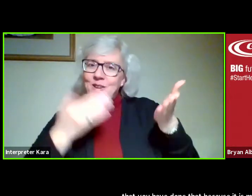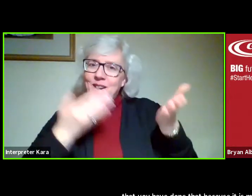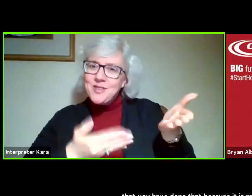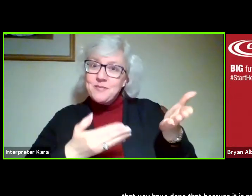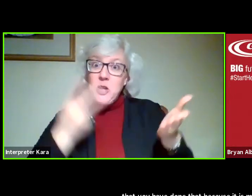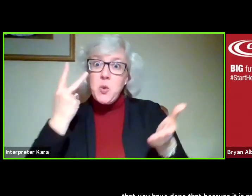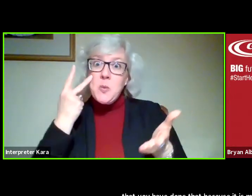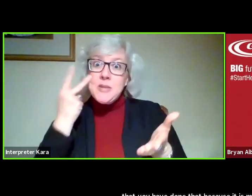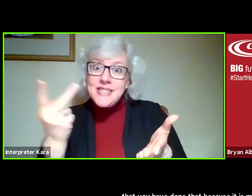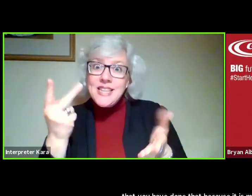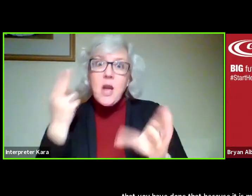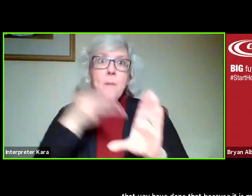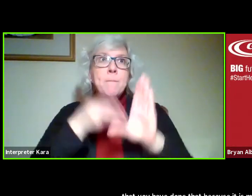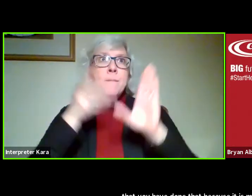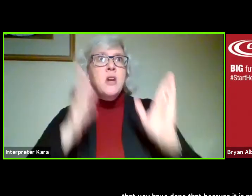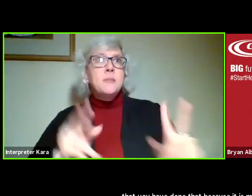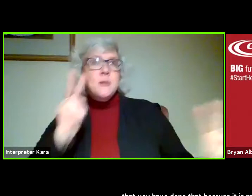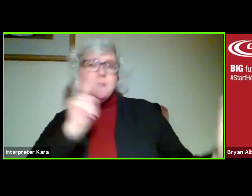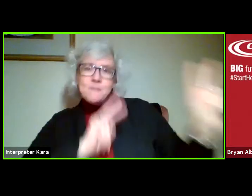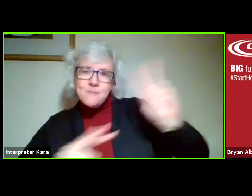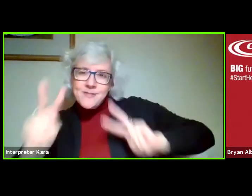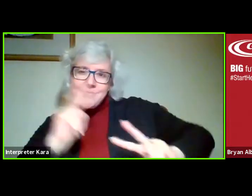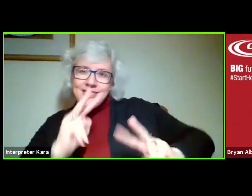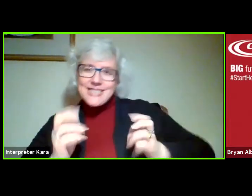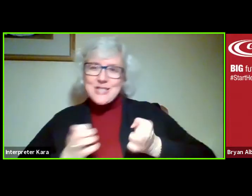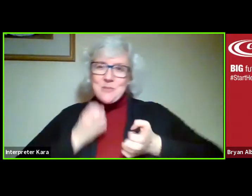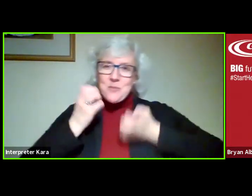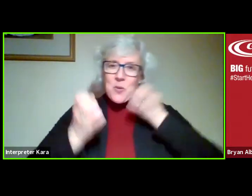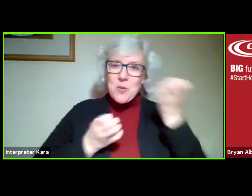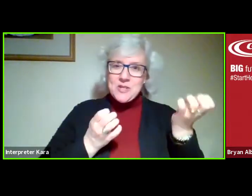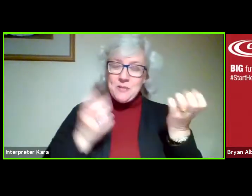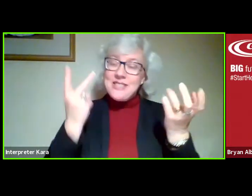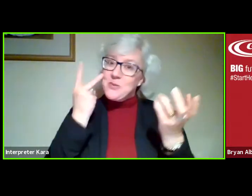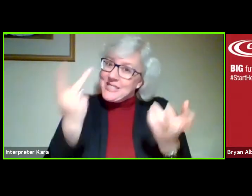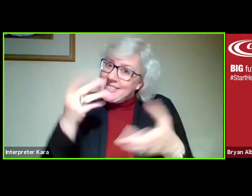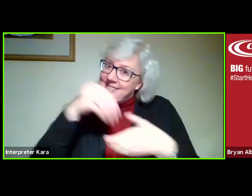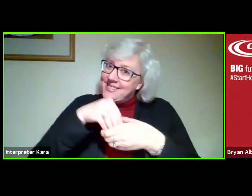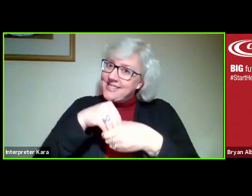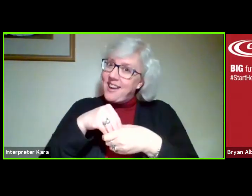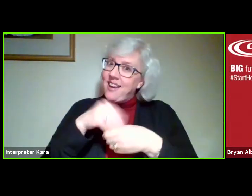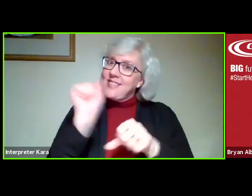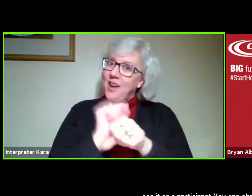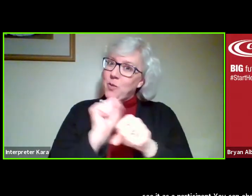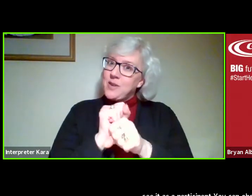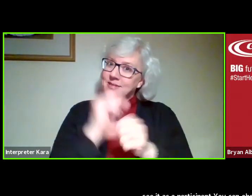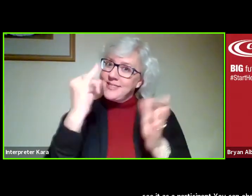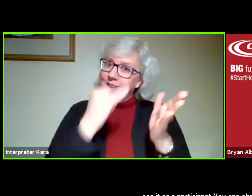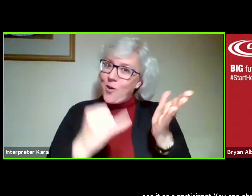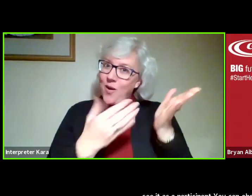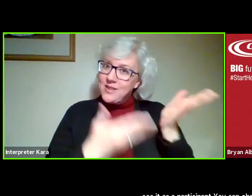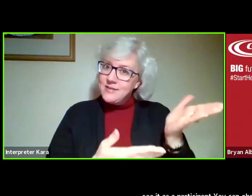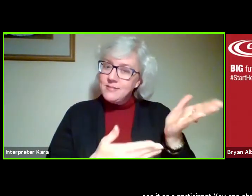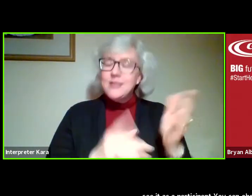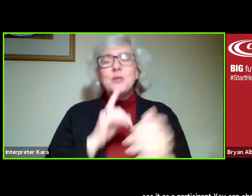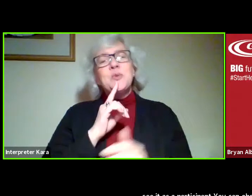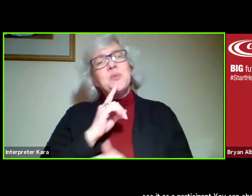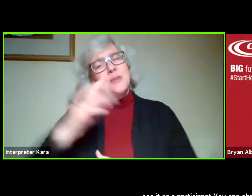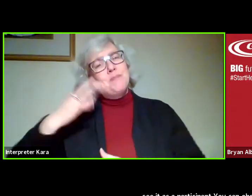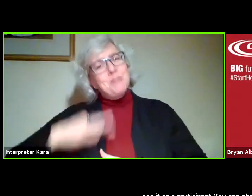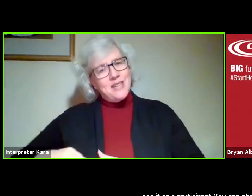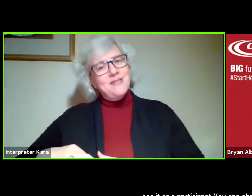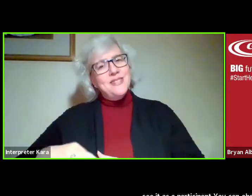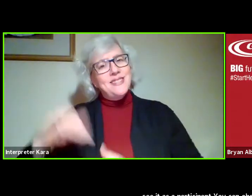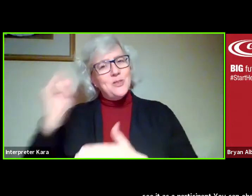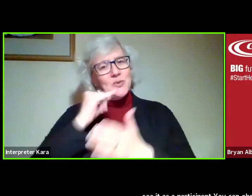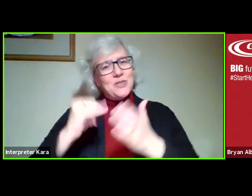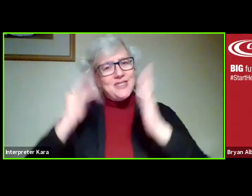participant. You can observe and see the emotion that comes out of your work. And that's a real credit to a designer. And I think we